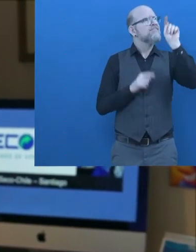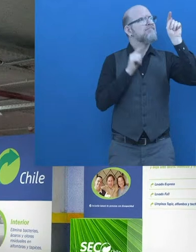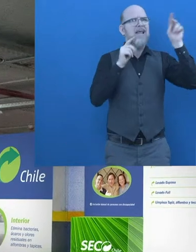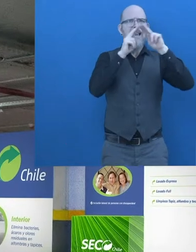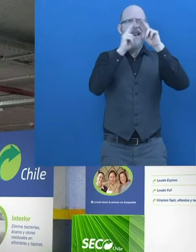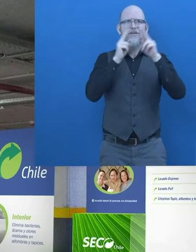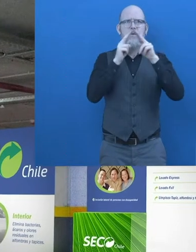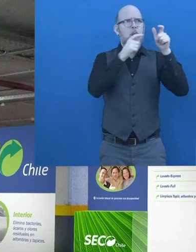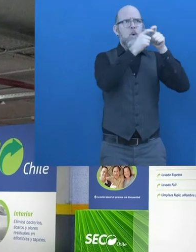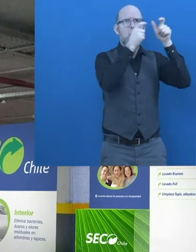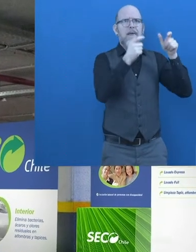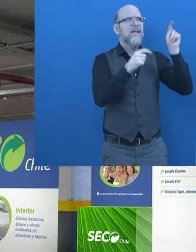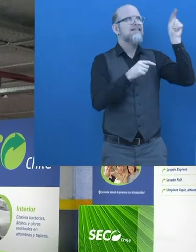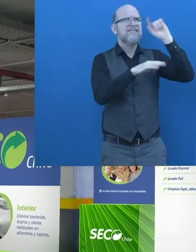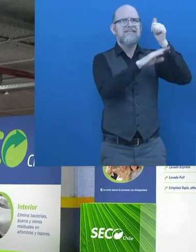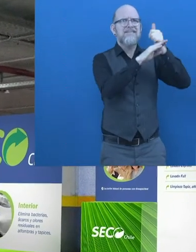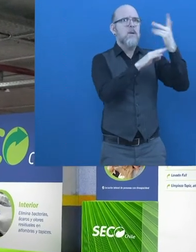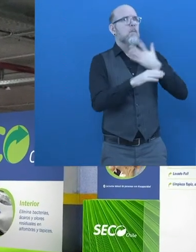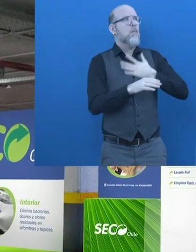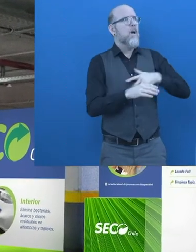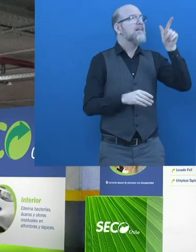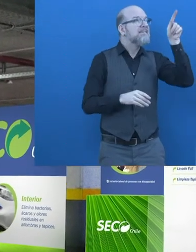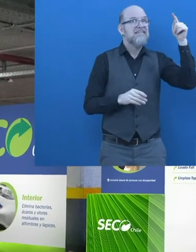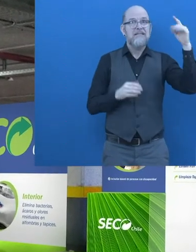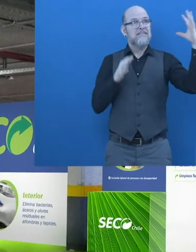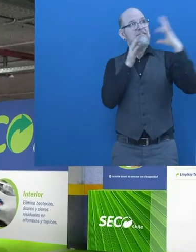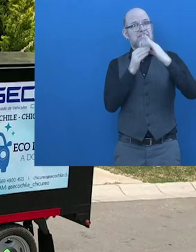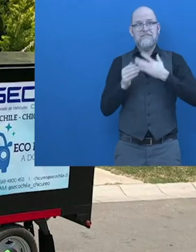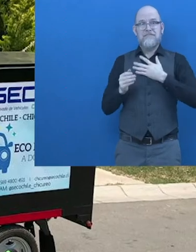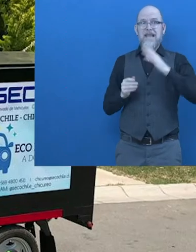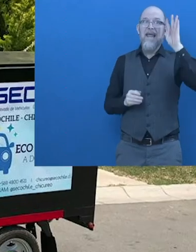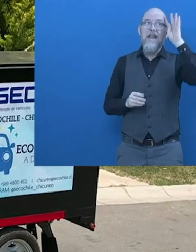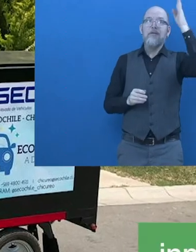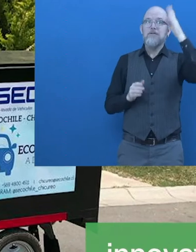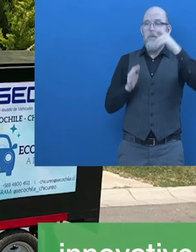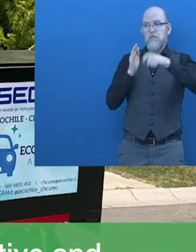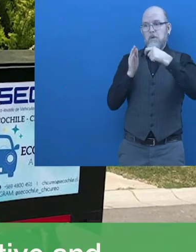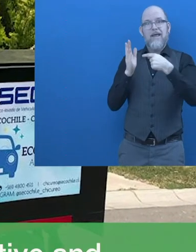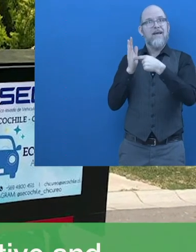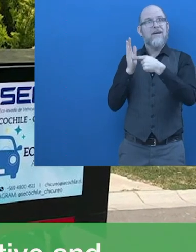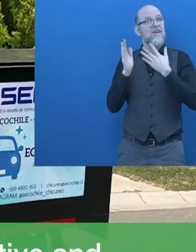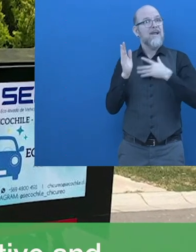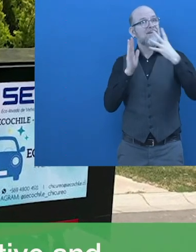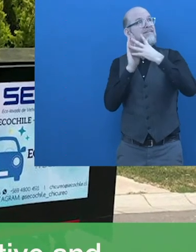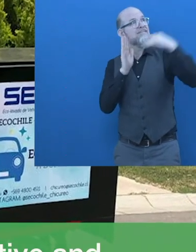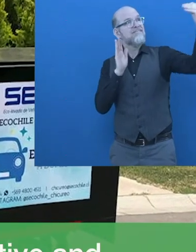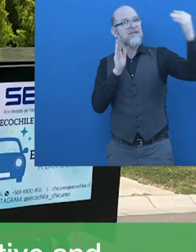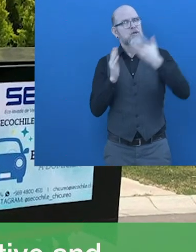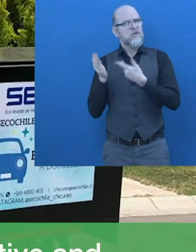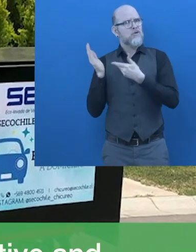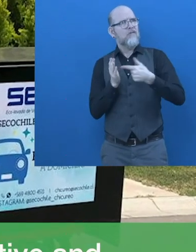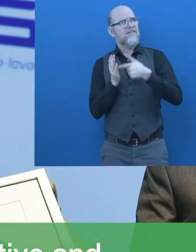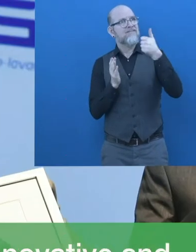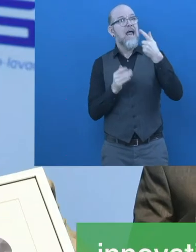or an entrepreneur who wants to replicate and finance this innovative and sustainable